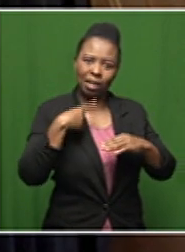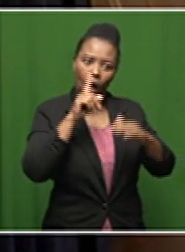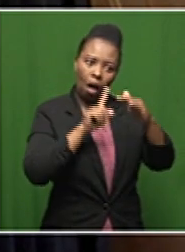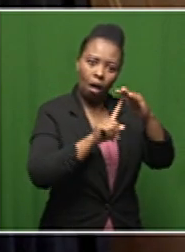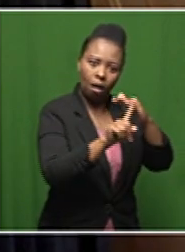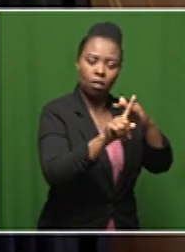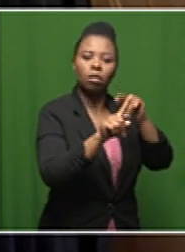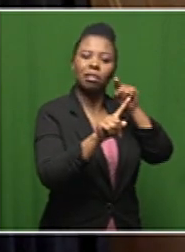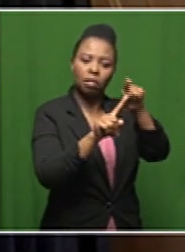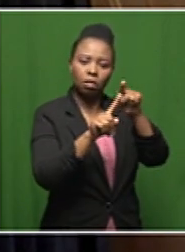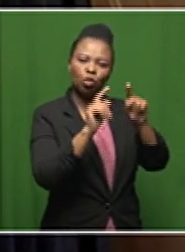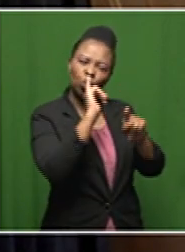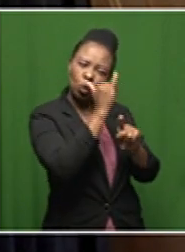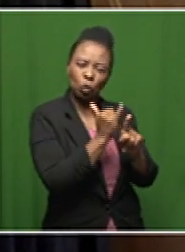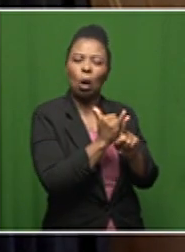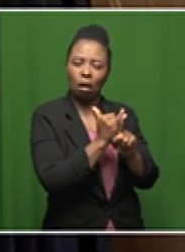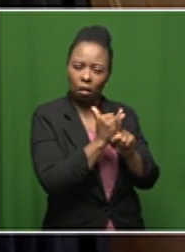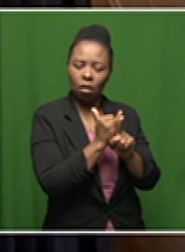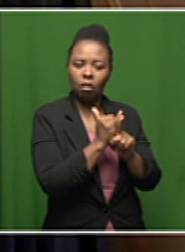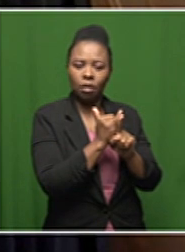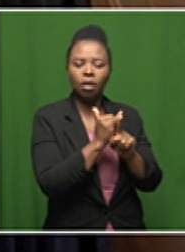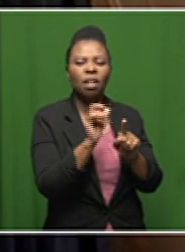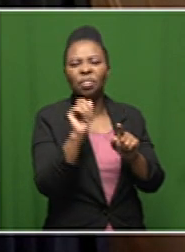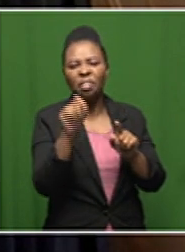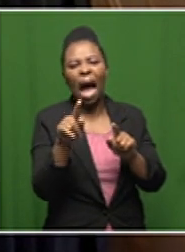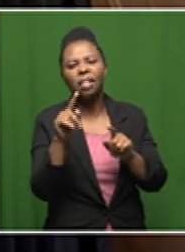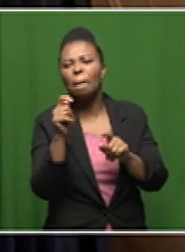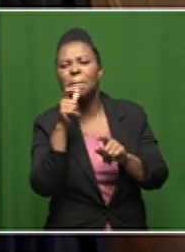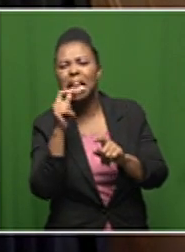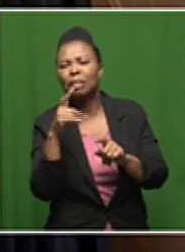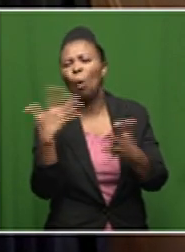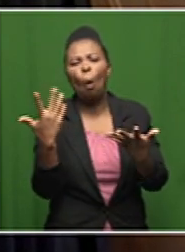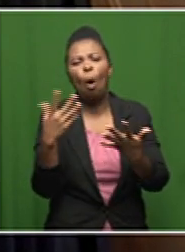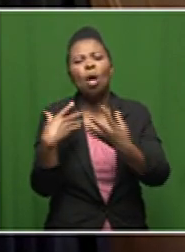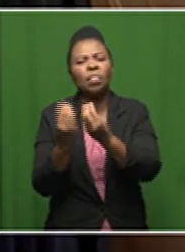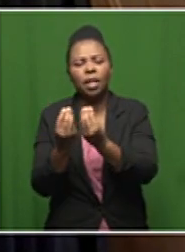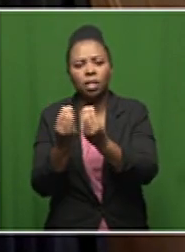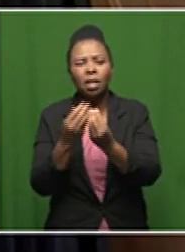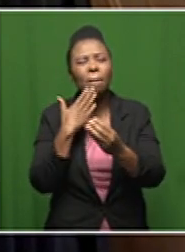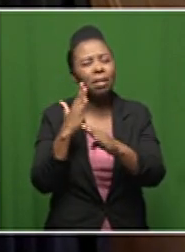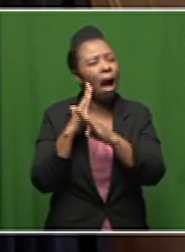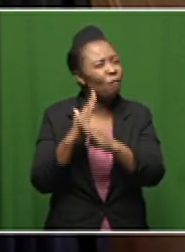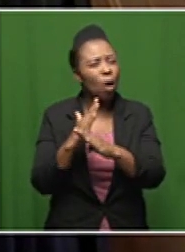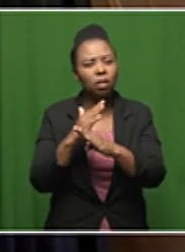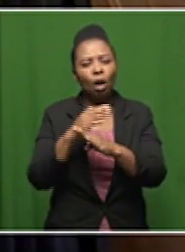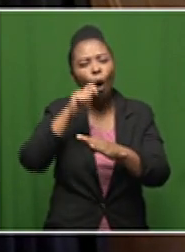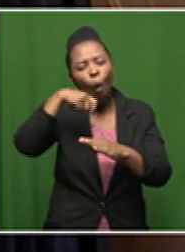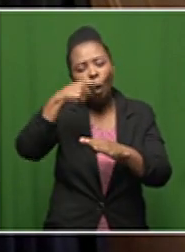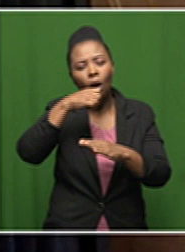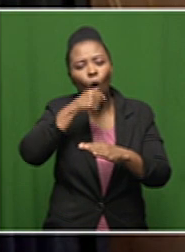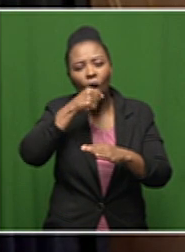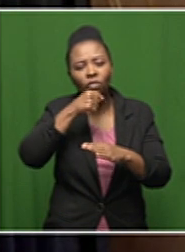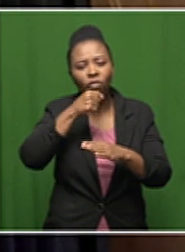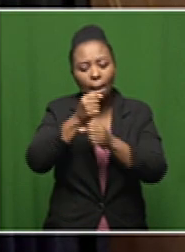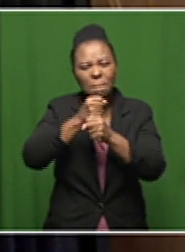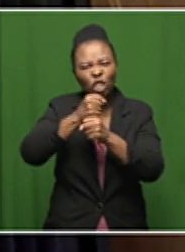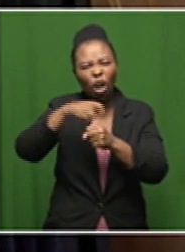just looking at uh um some preparations or pills and stuff and please avoid cough mixtures at all costs